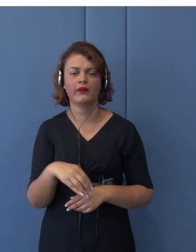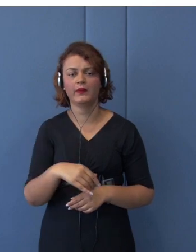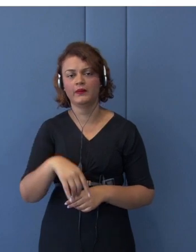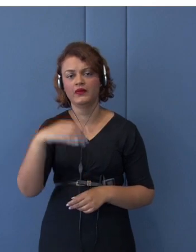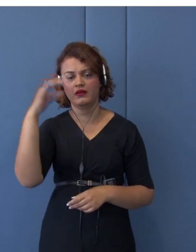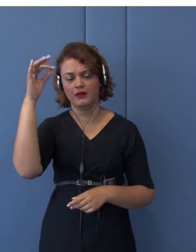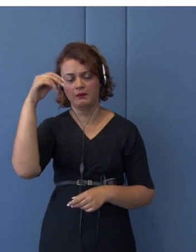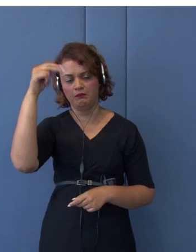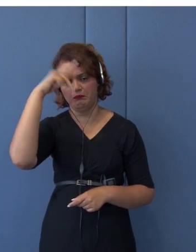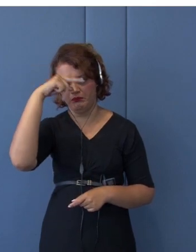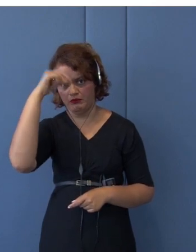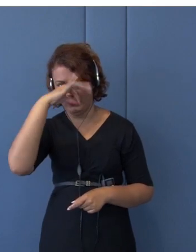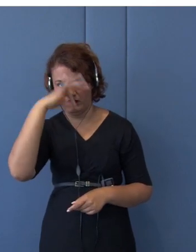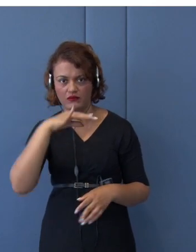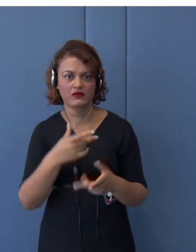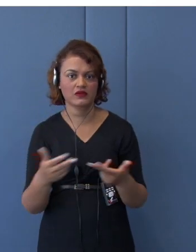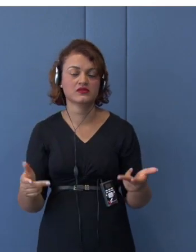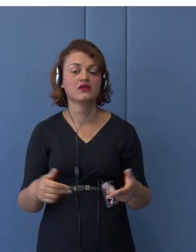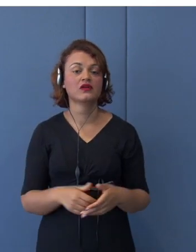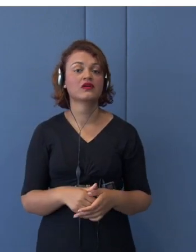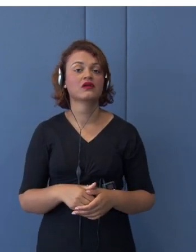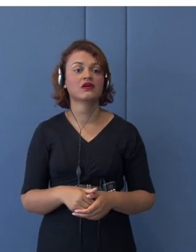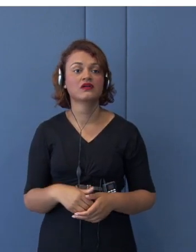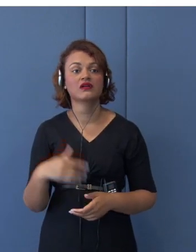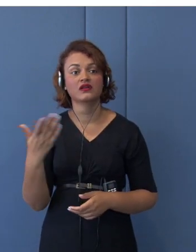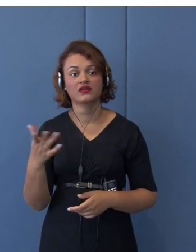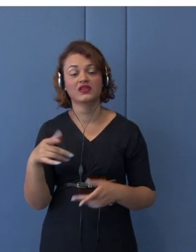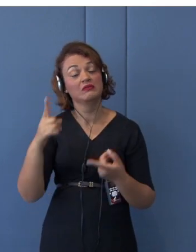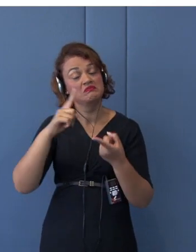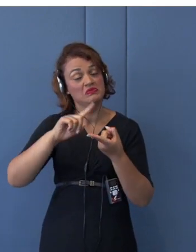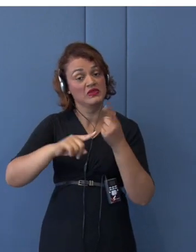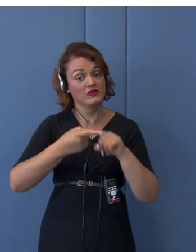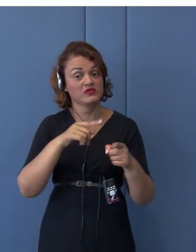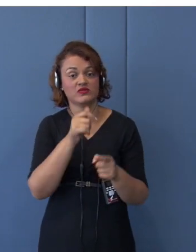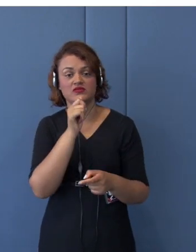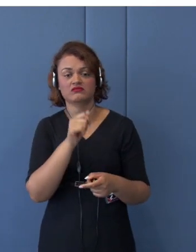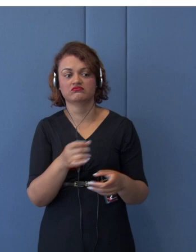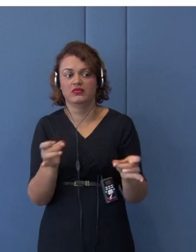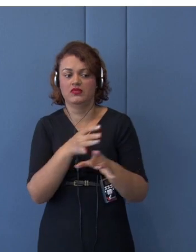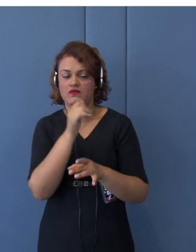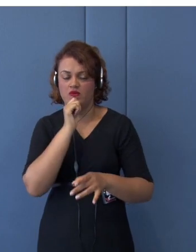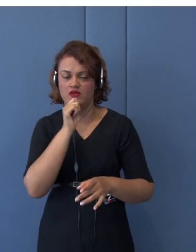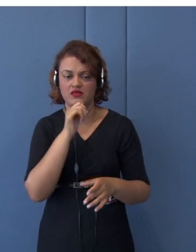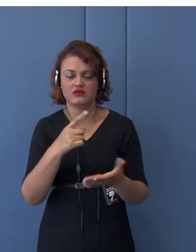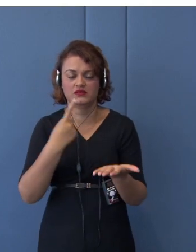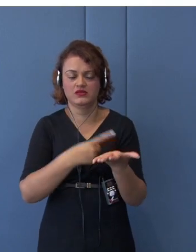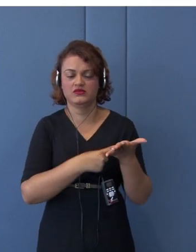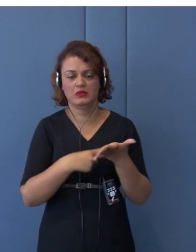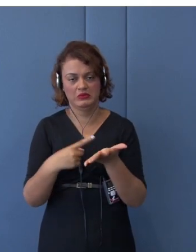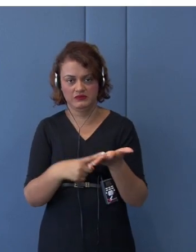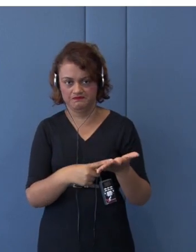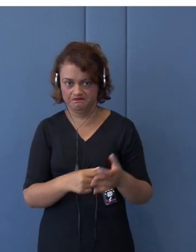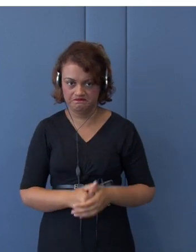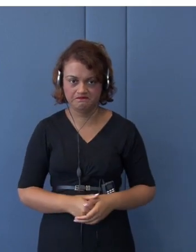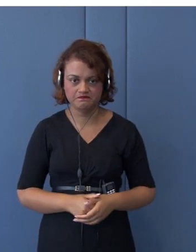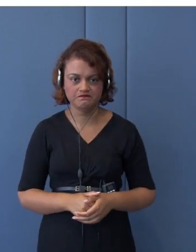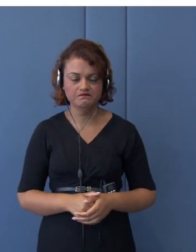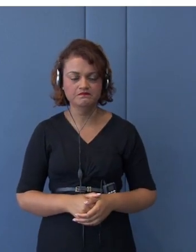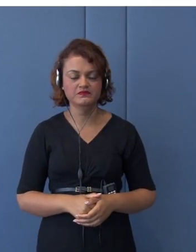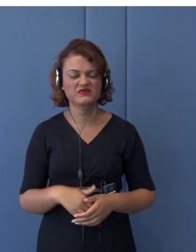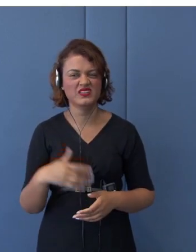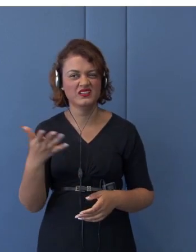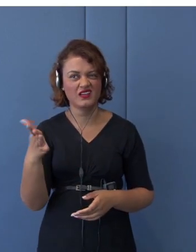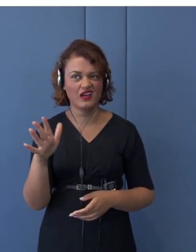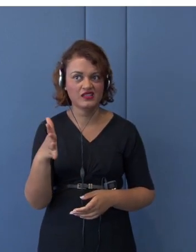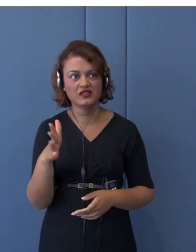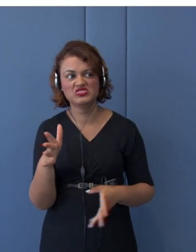sort of in lingering negotiations. And that covers roughly, slightly more